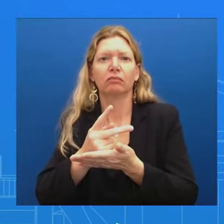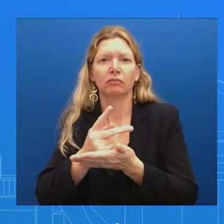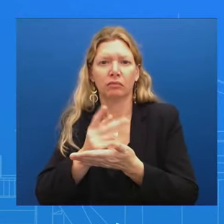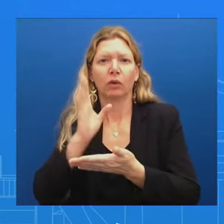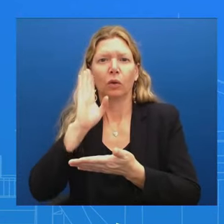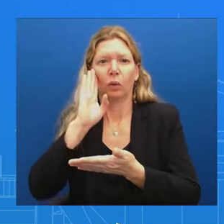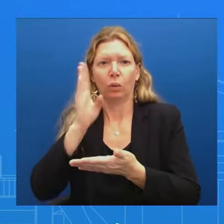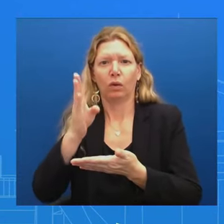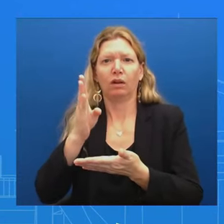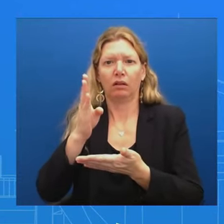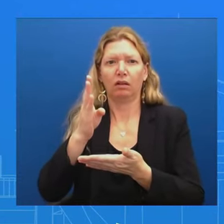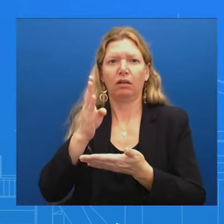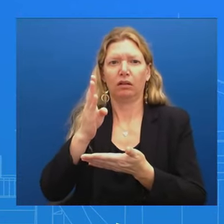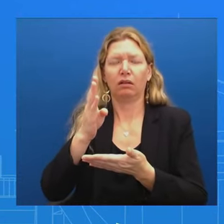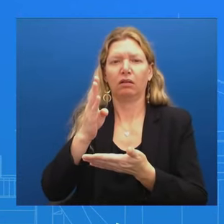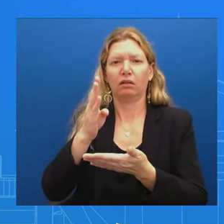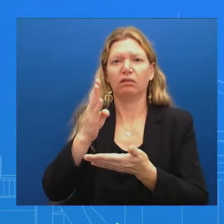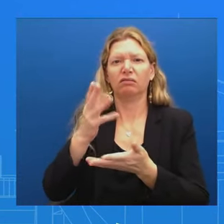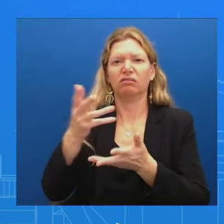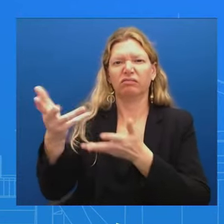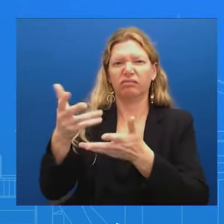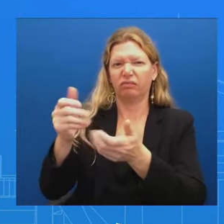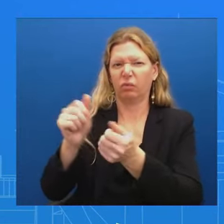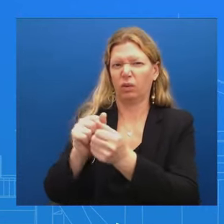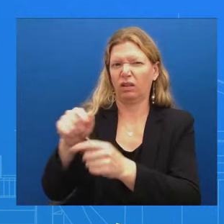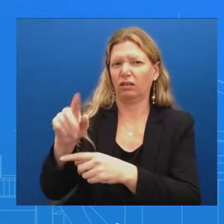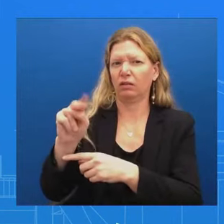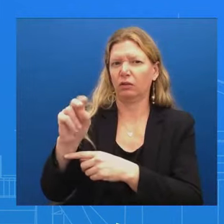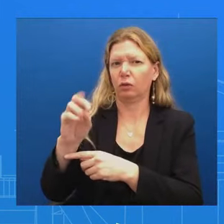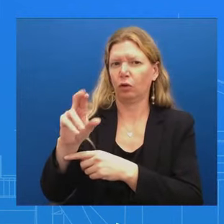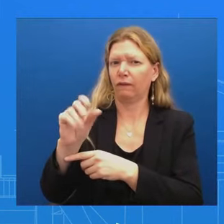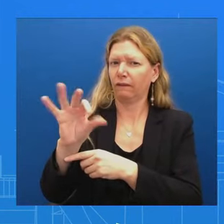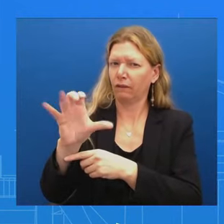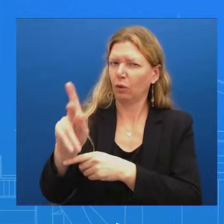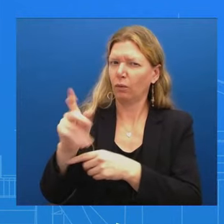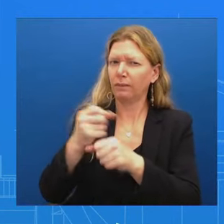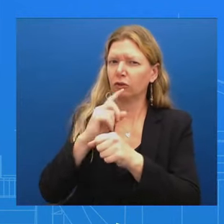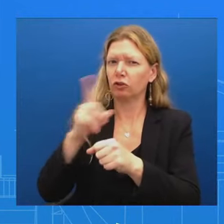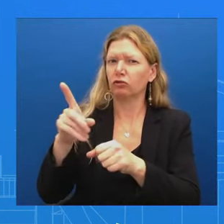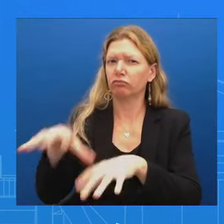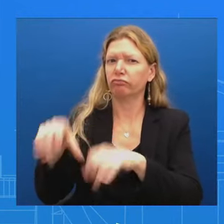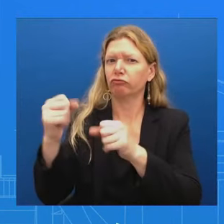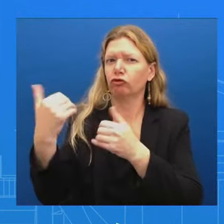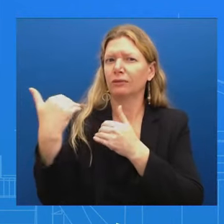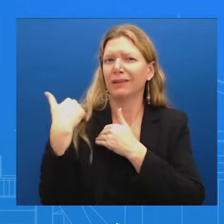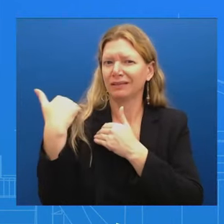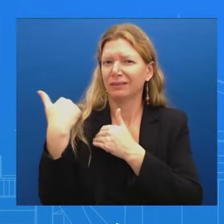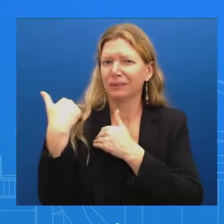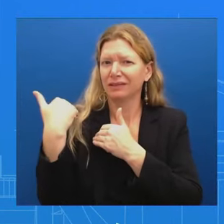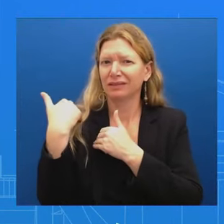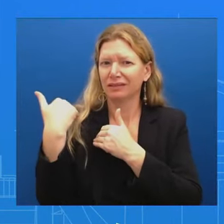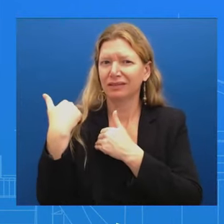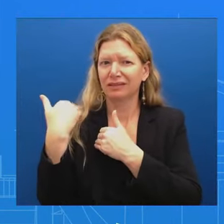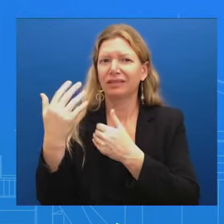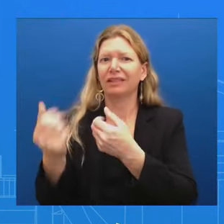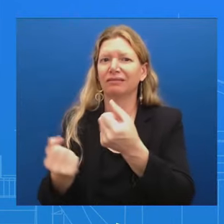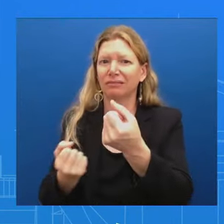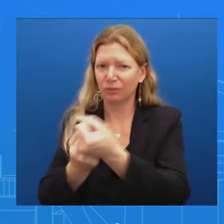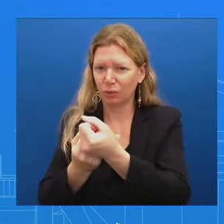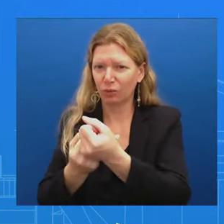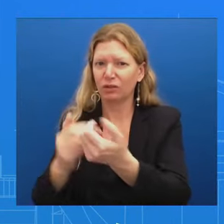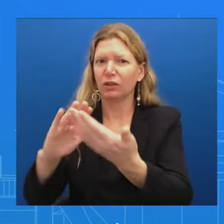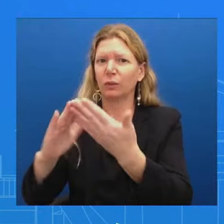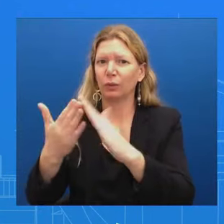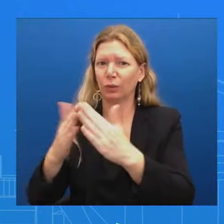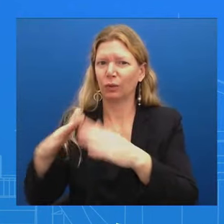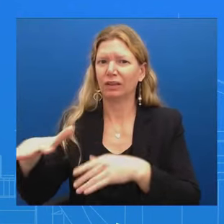don't have anything yet for tomorrow, Wednesday, or Thursday Obviously when things move or we have